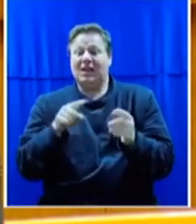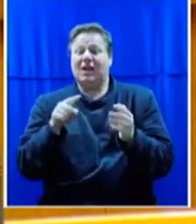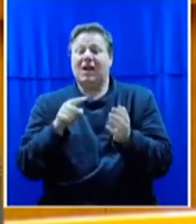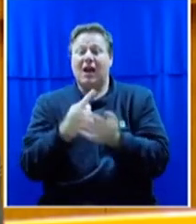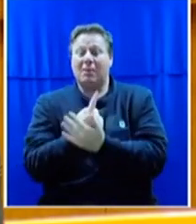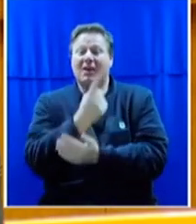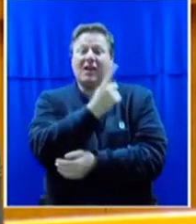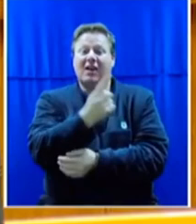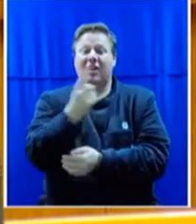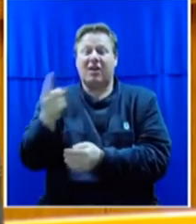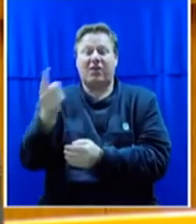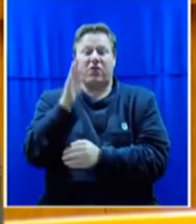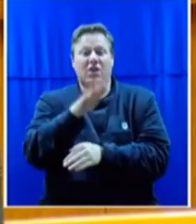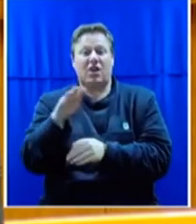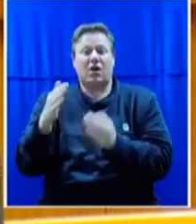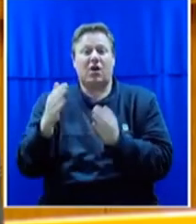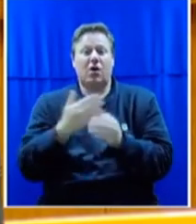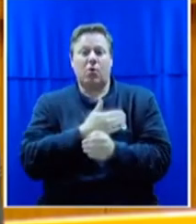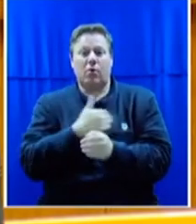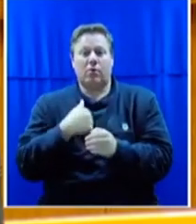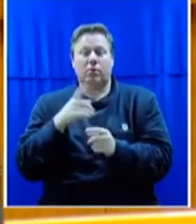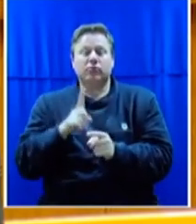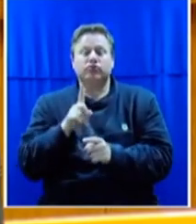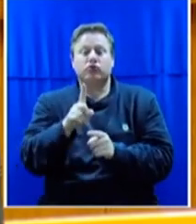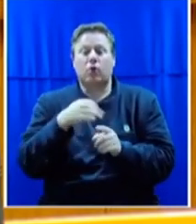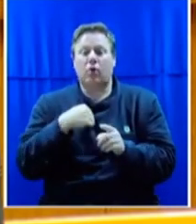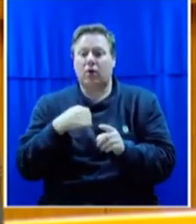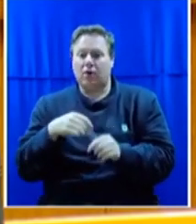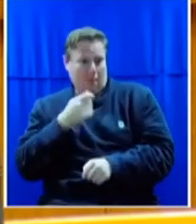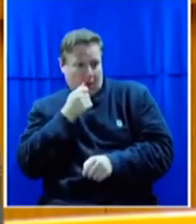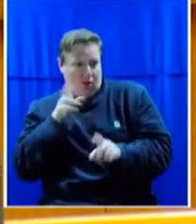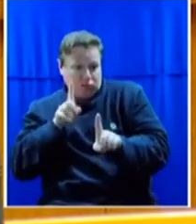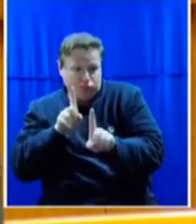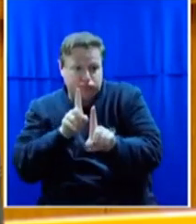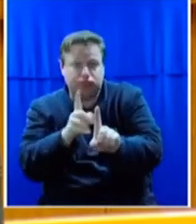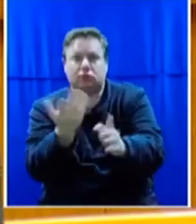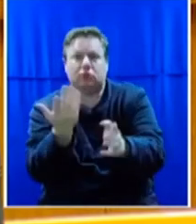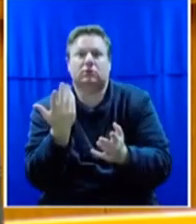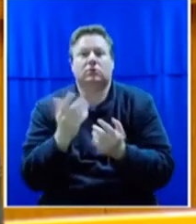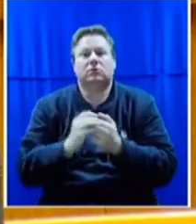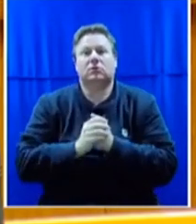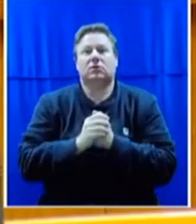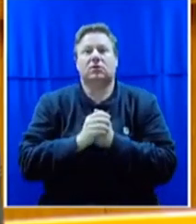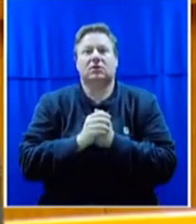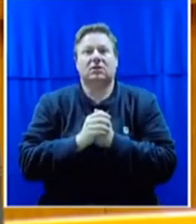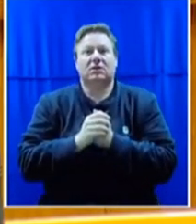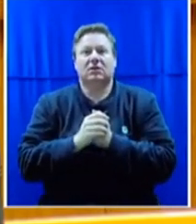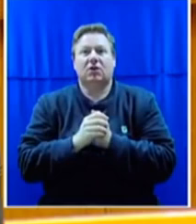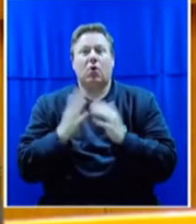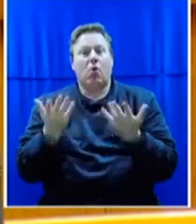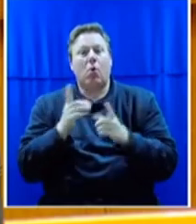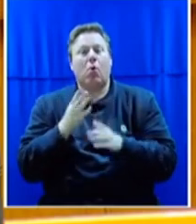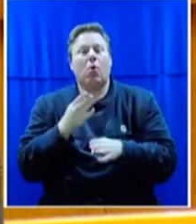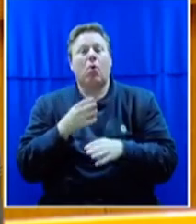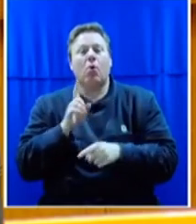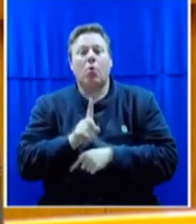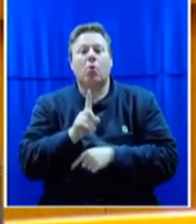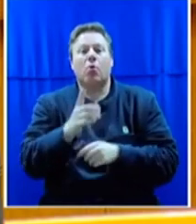woman walking to the shops to go buy bread or walking to school. This is not only my story.